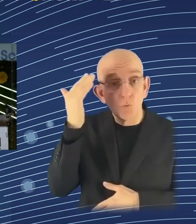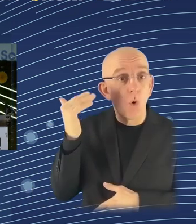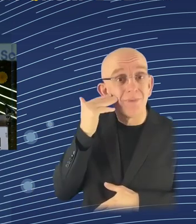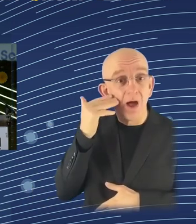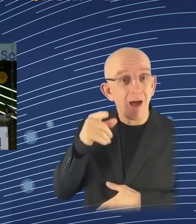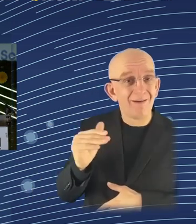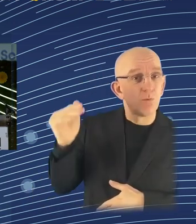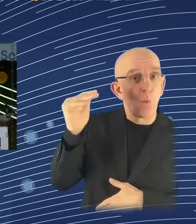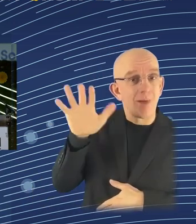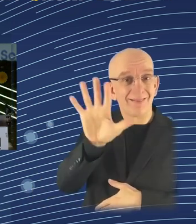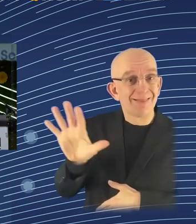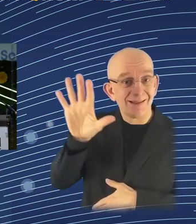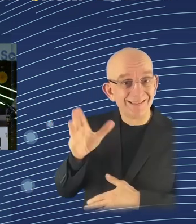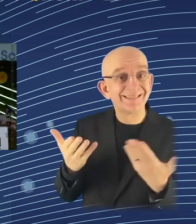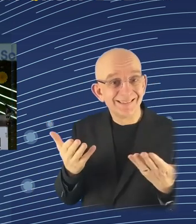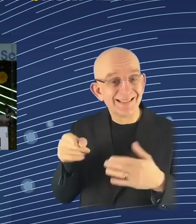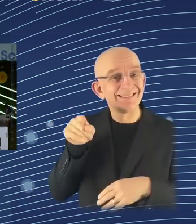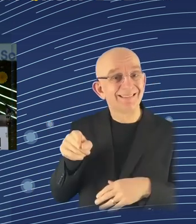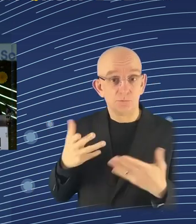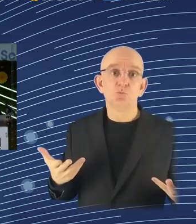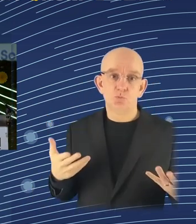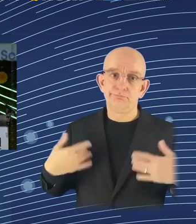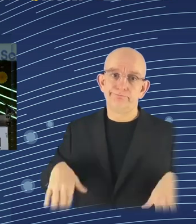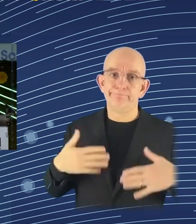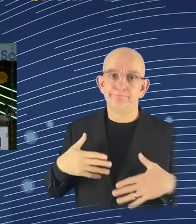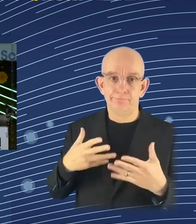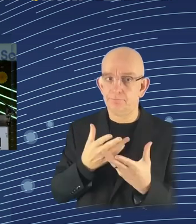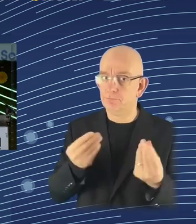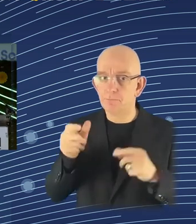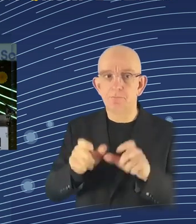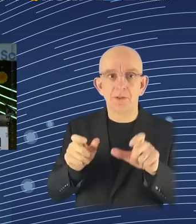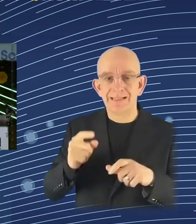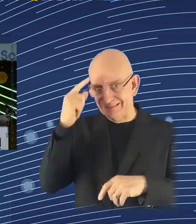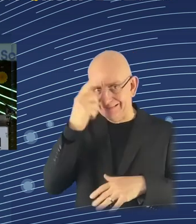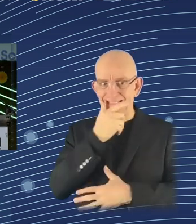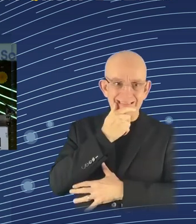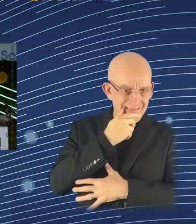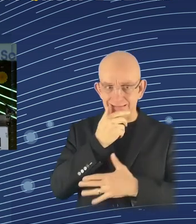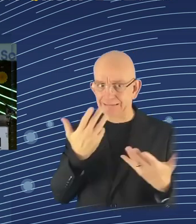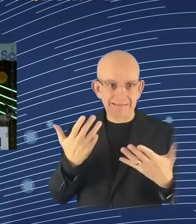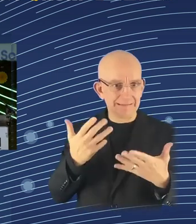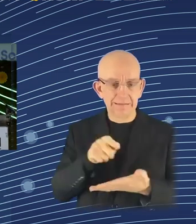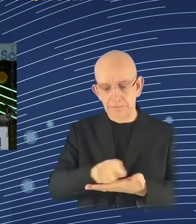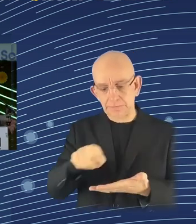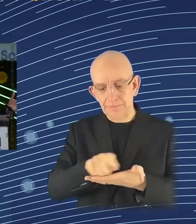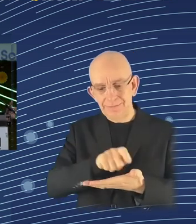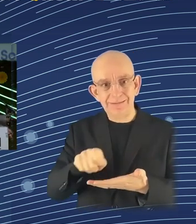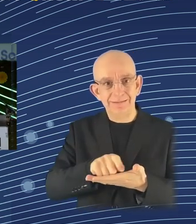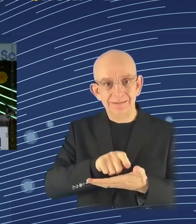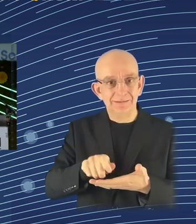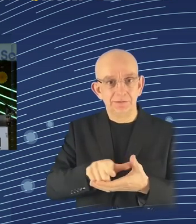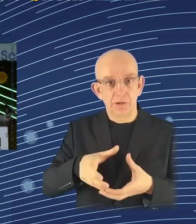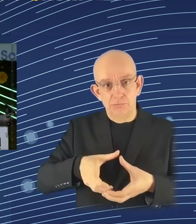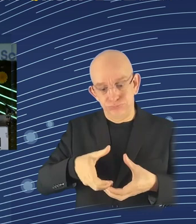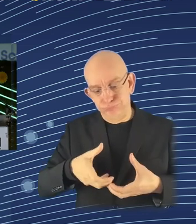long for people to write a book about it. know, was the Asimoglu Robinson Johnson book of course that emphasized it even more. You know, why do countries